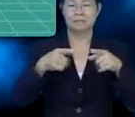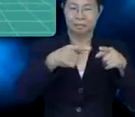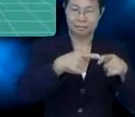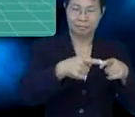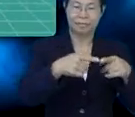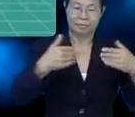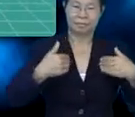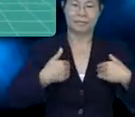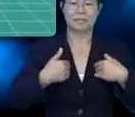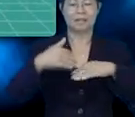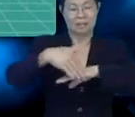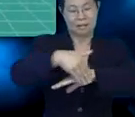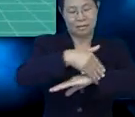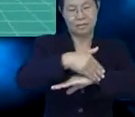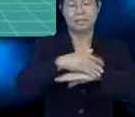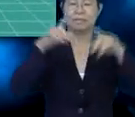have vertices.